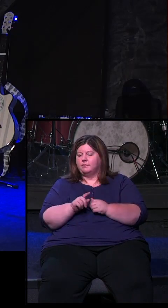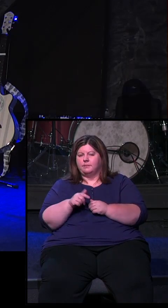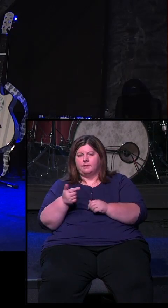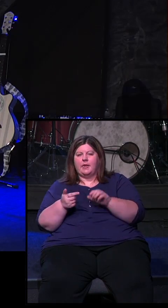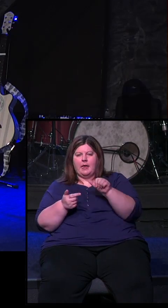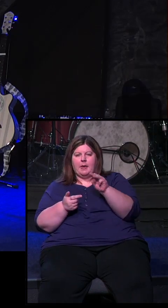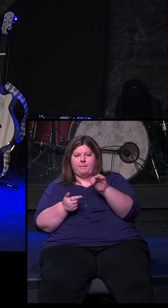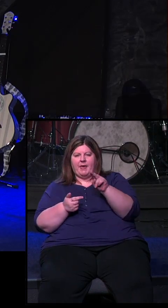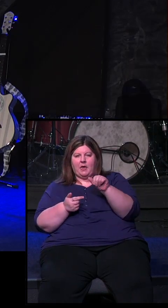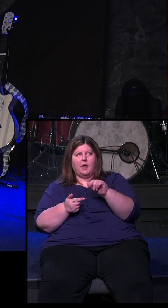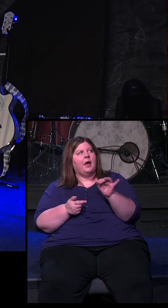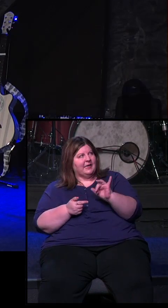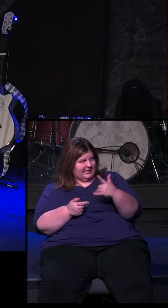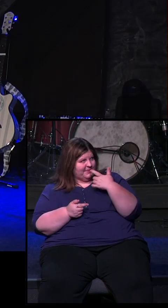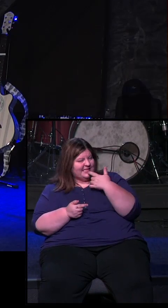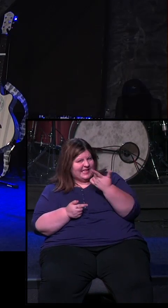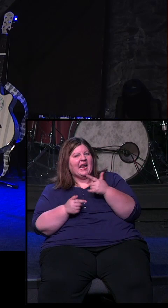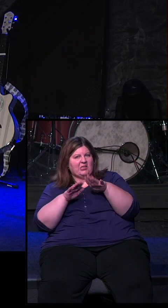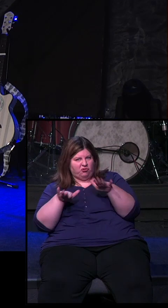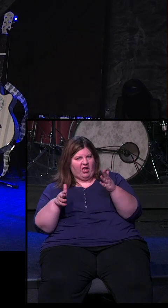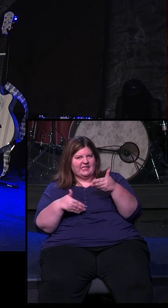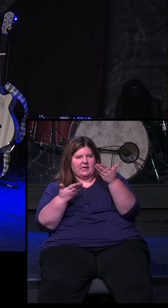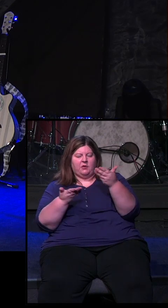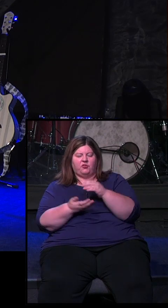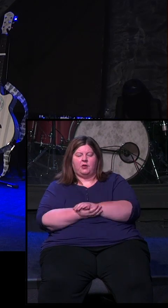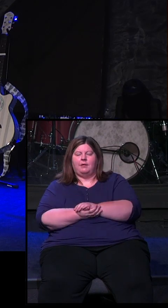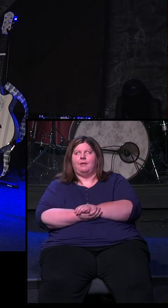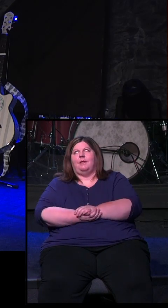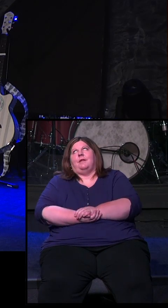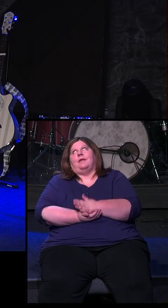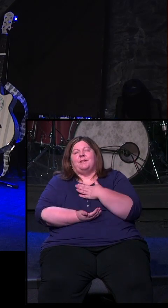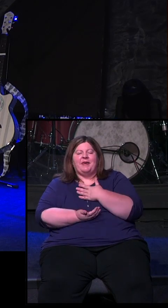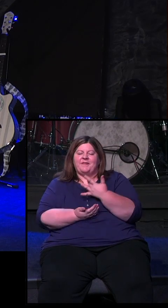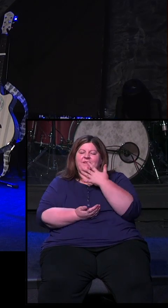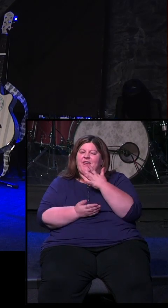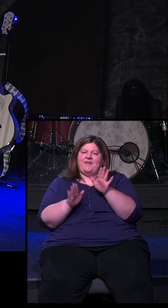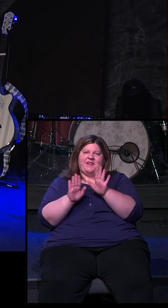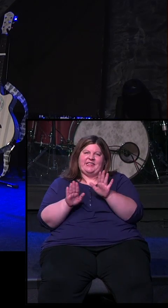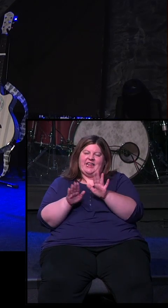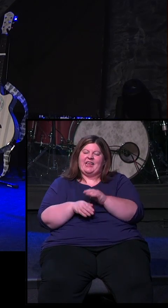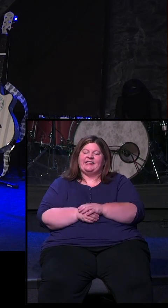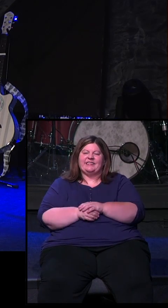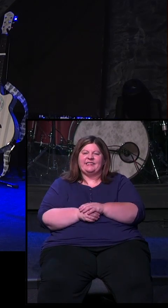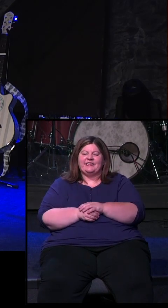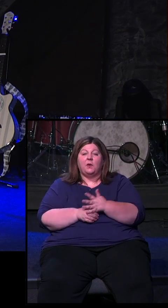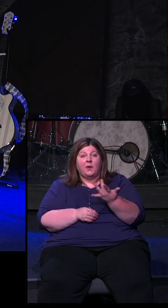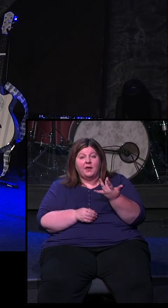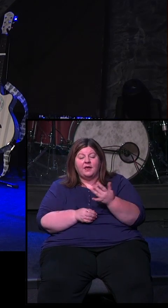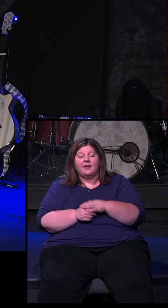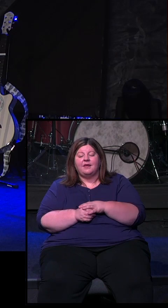Like David had said, today is child dedication, and it is one of my favorite Sundays. And that is just because